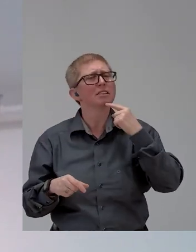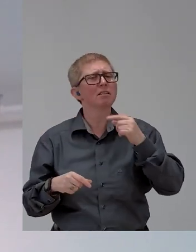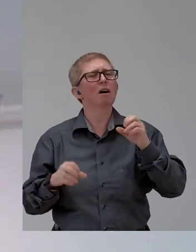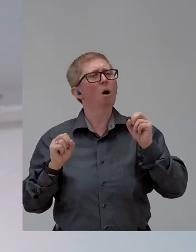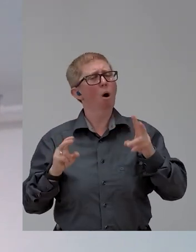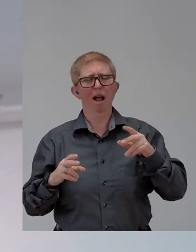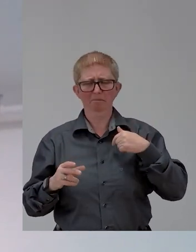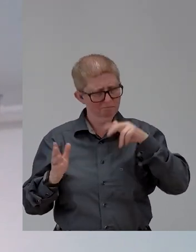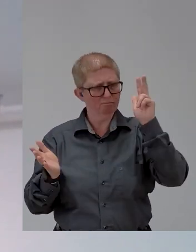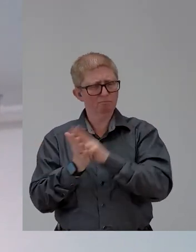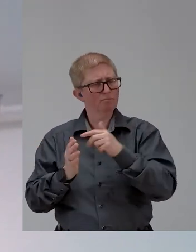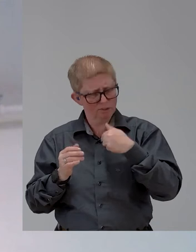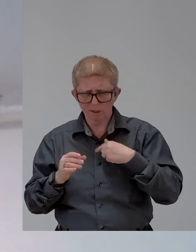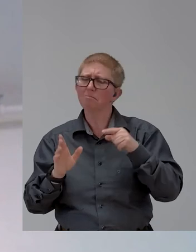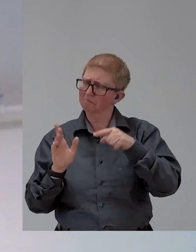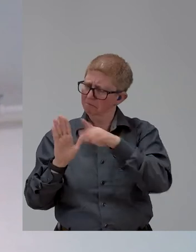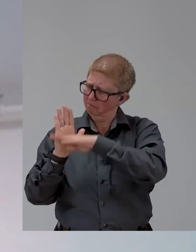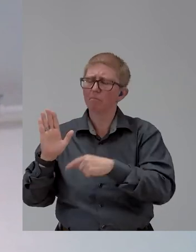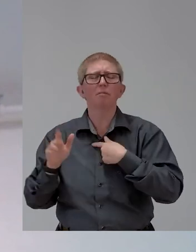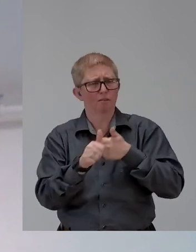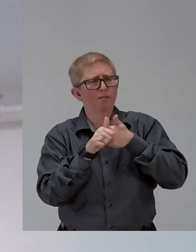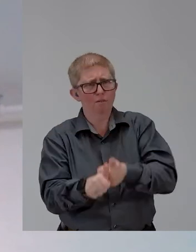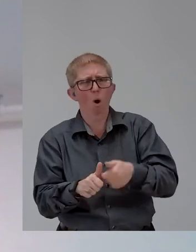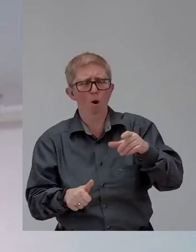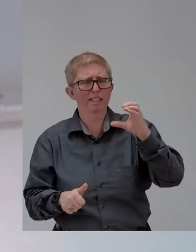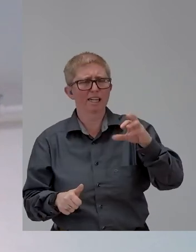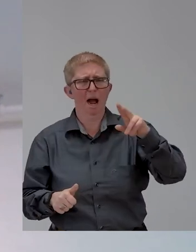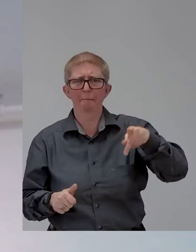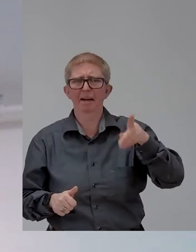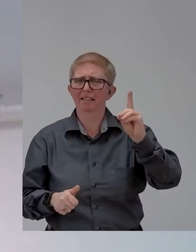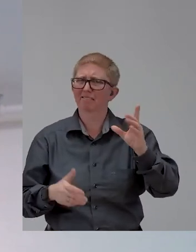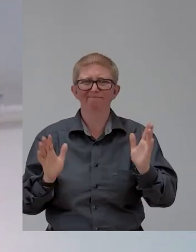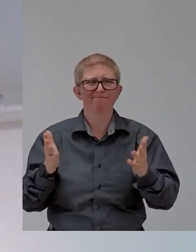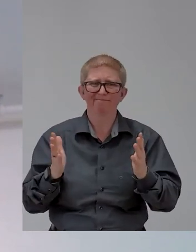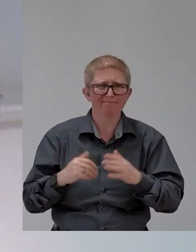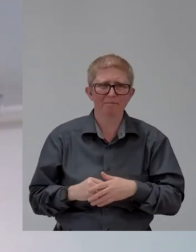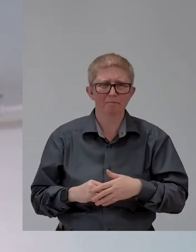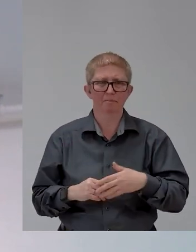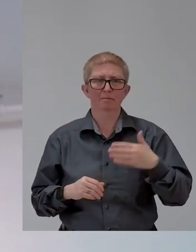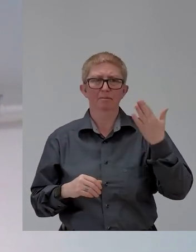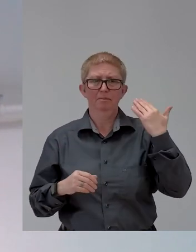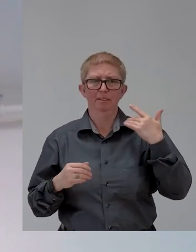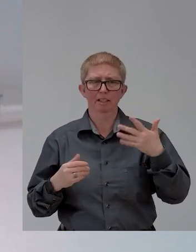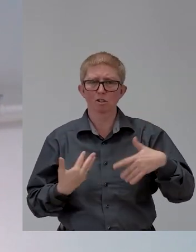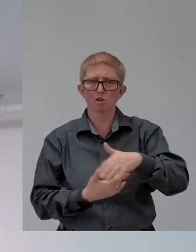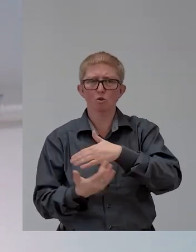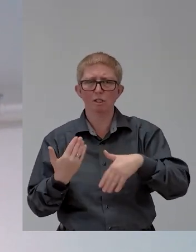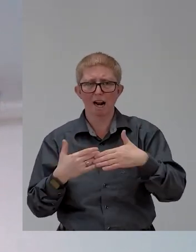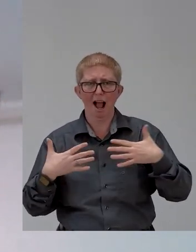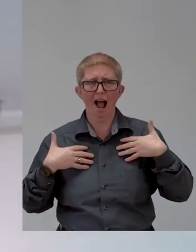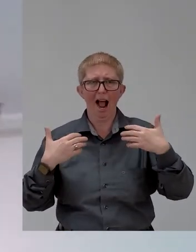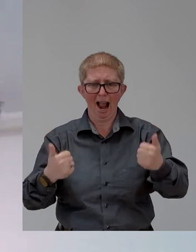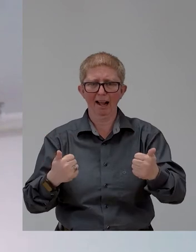in 2008 and now, dramatically reduced social welfare protections in times of global economic